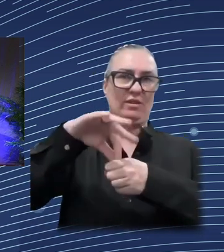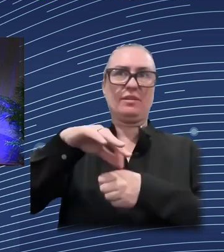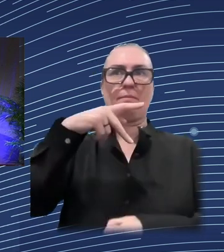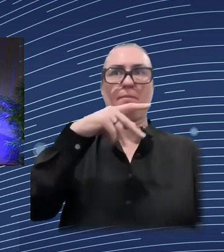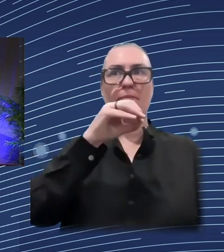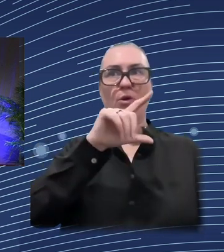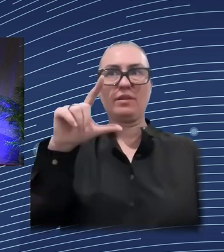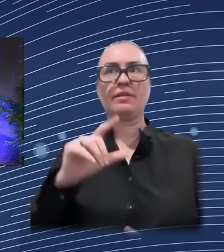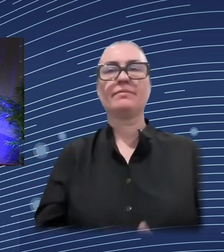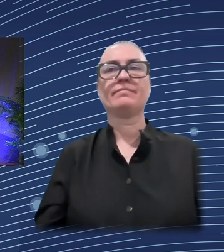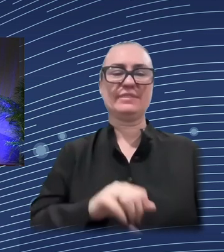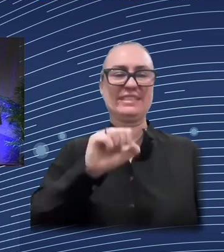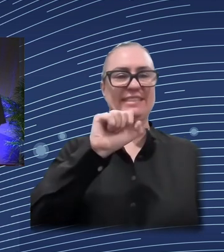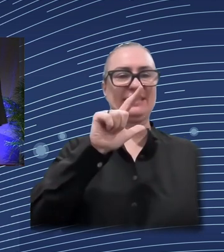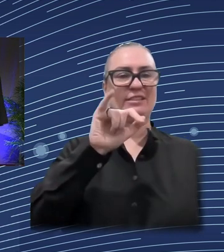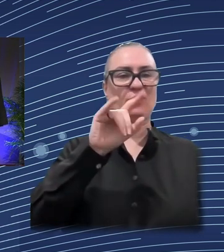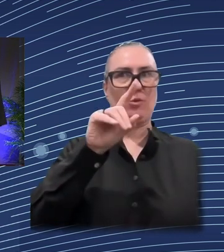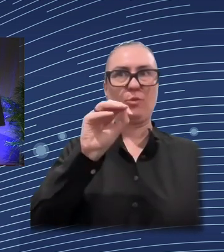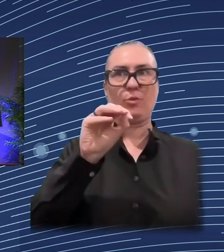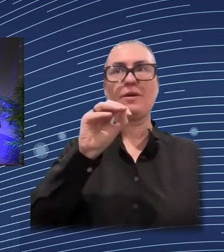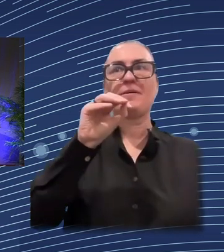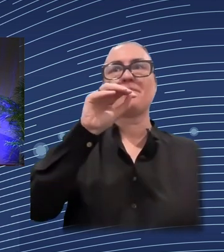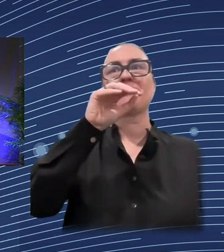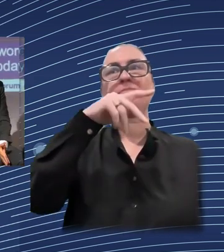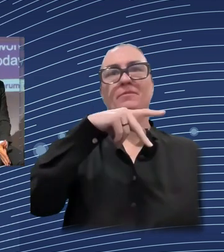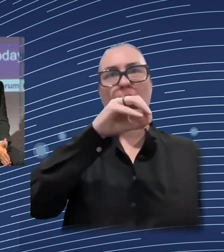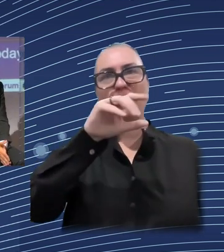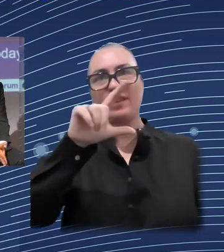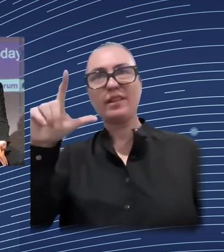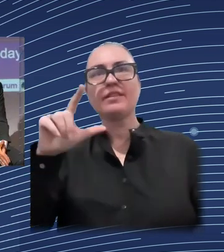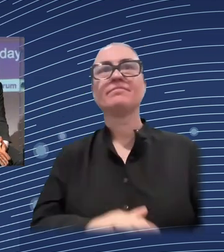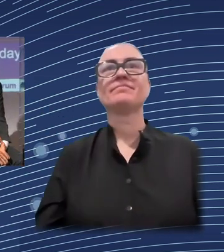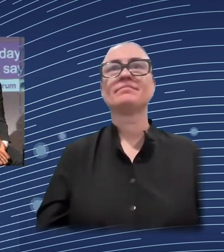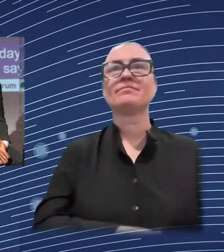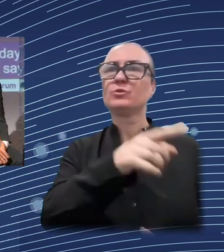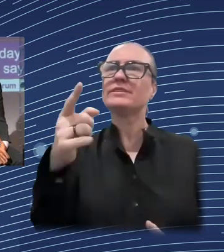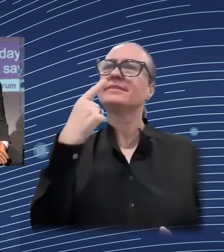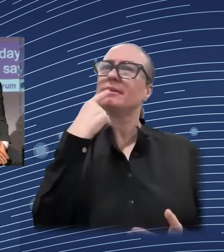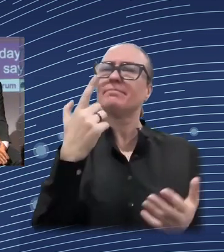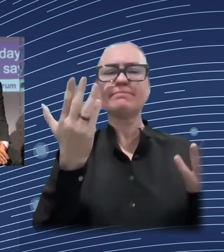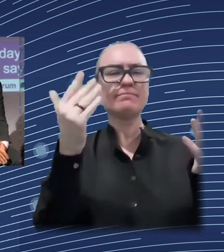So, what? But that's what I say in my presentation. So, basically, we should,